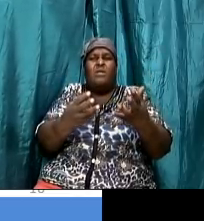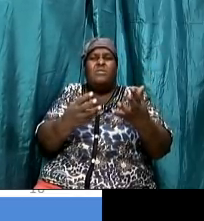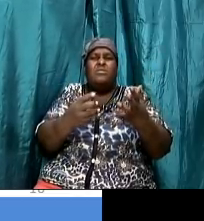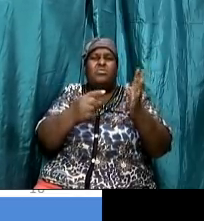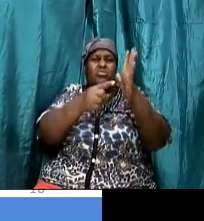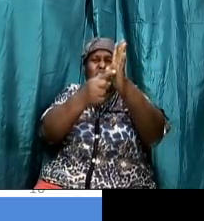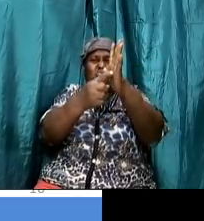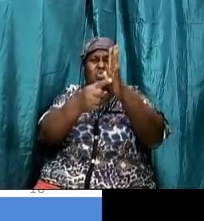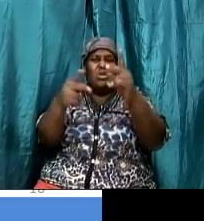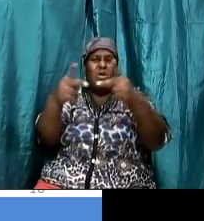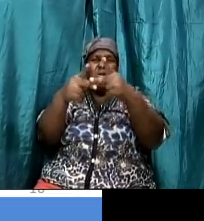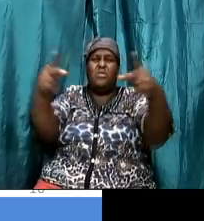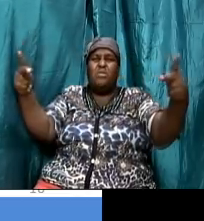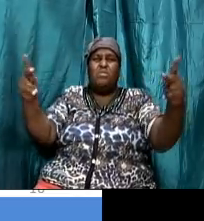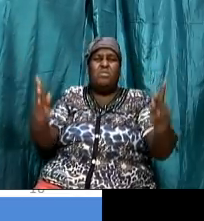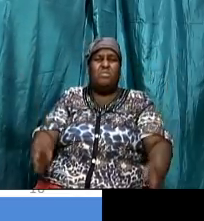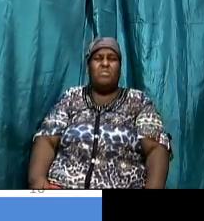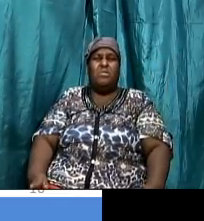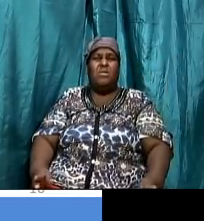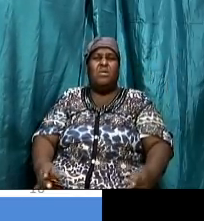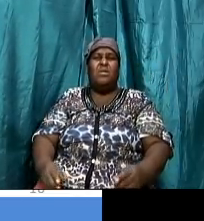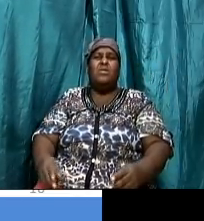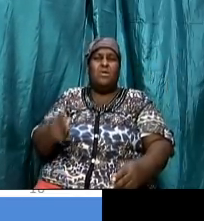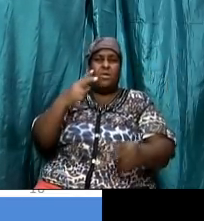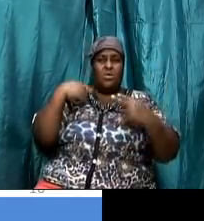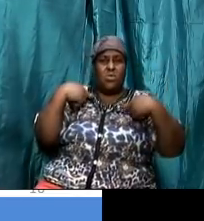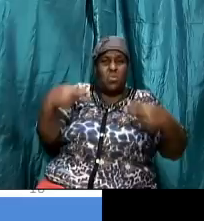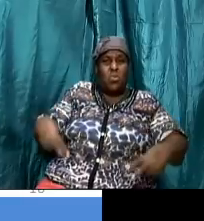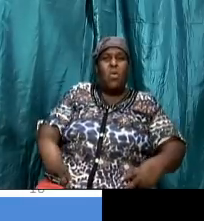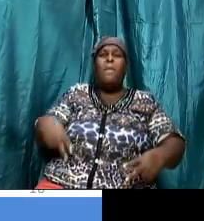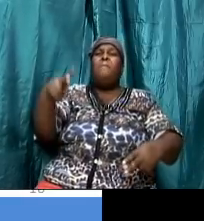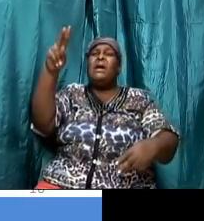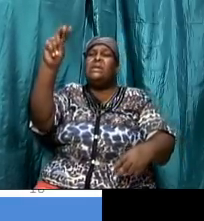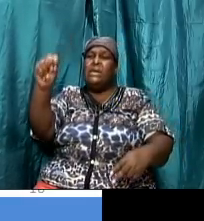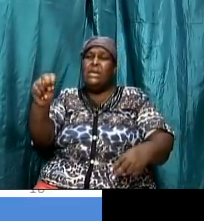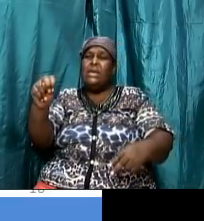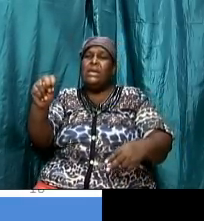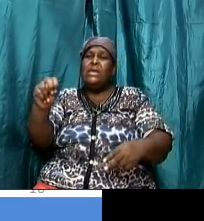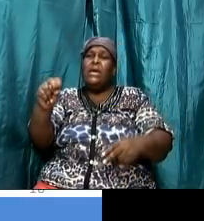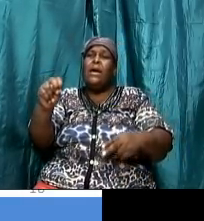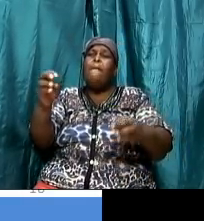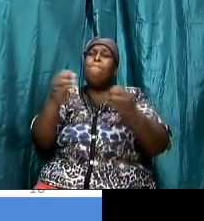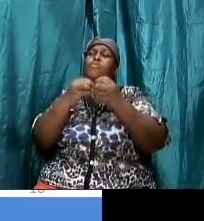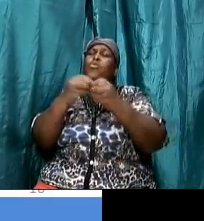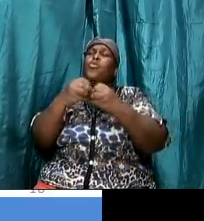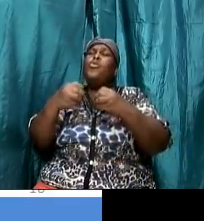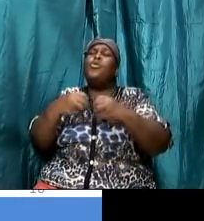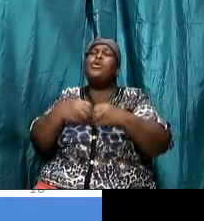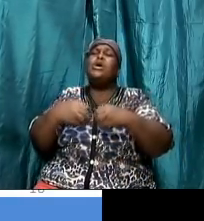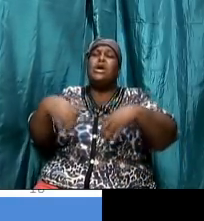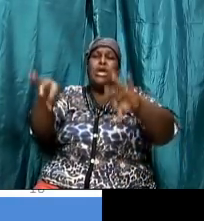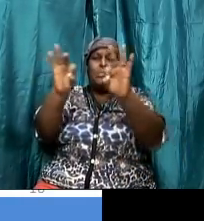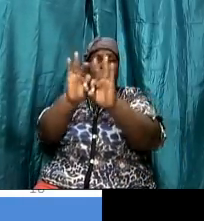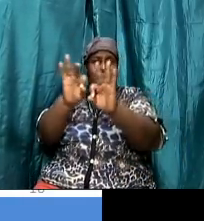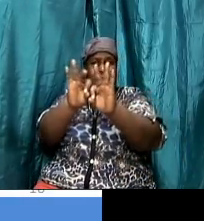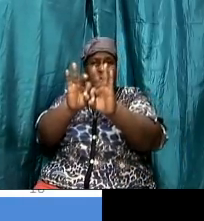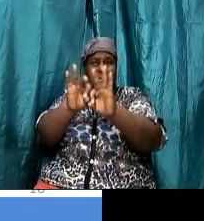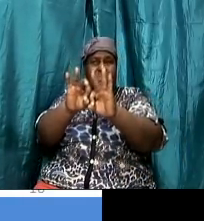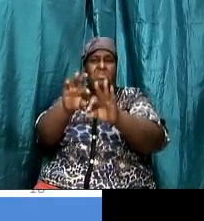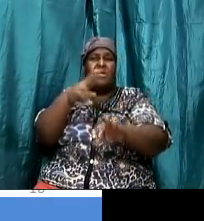the principle was that human need is more important than a religious ritual